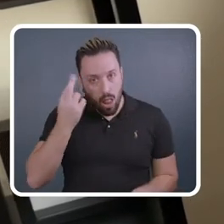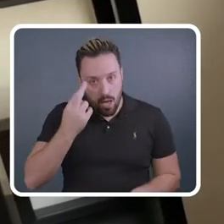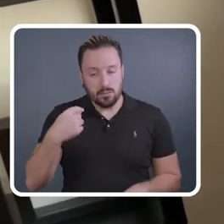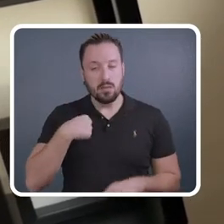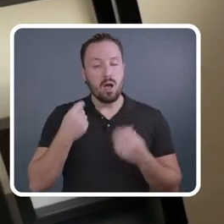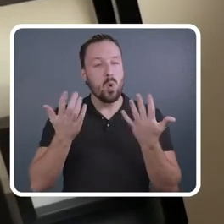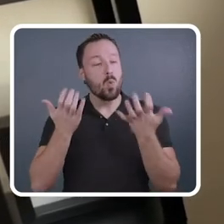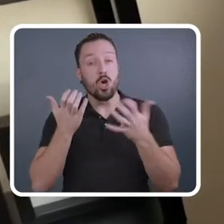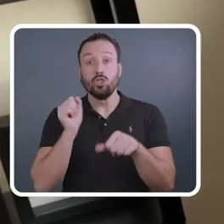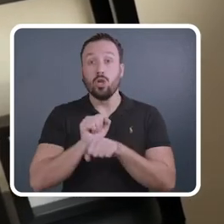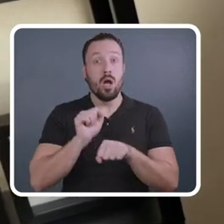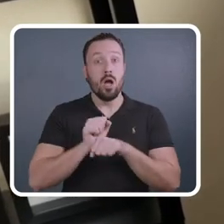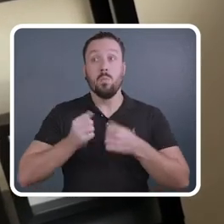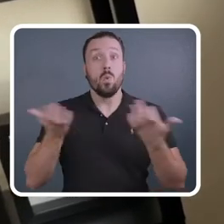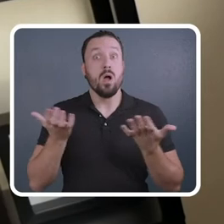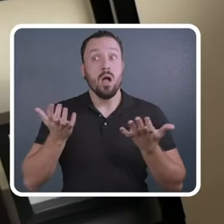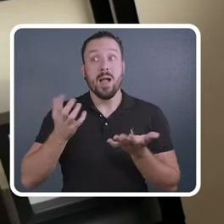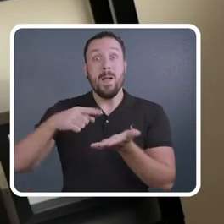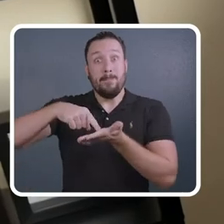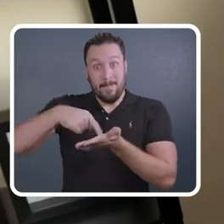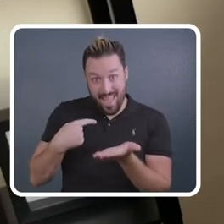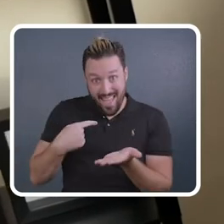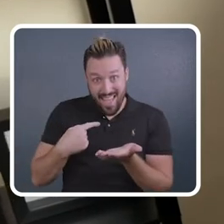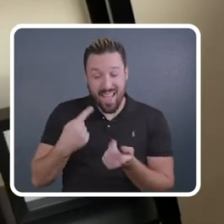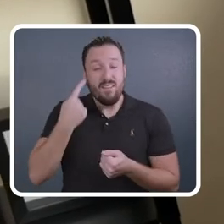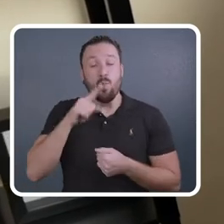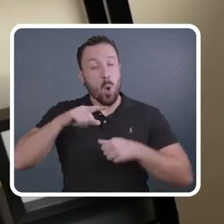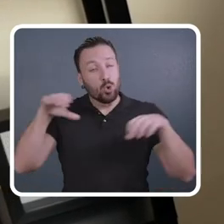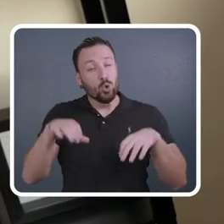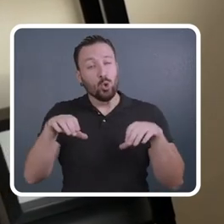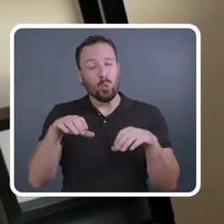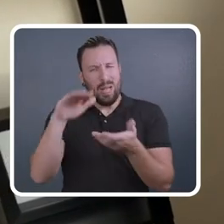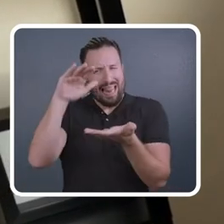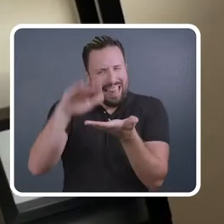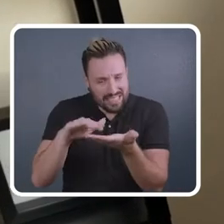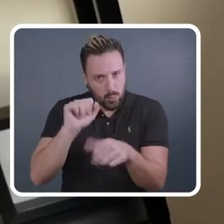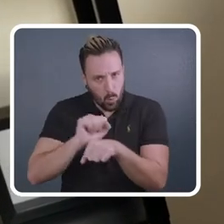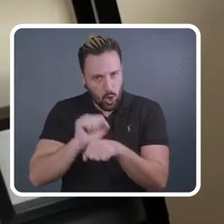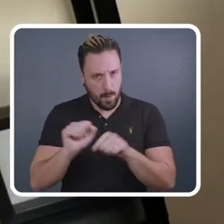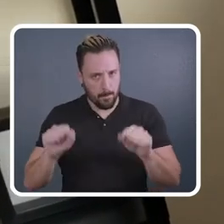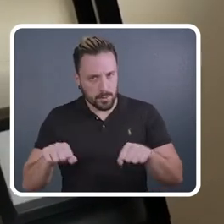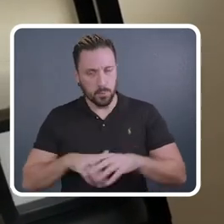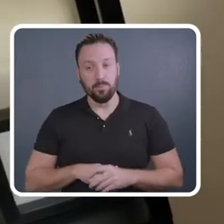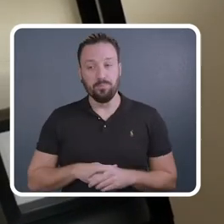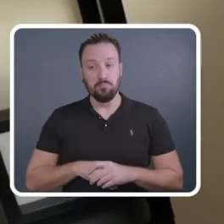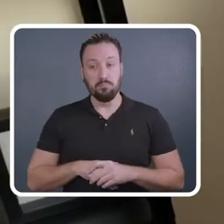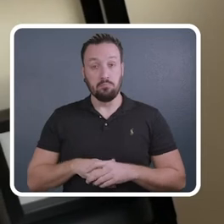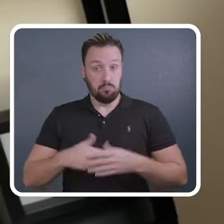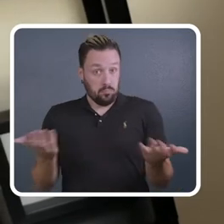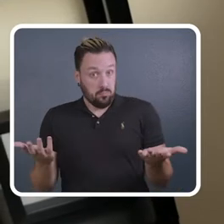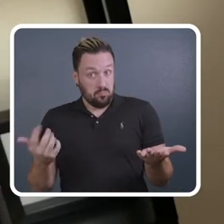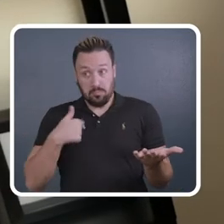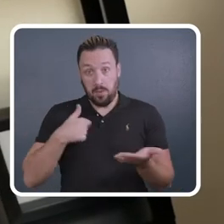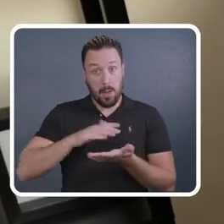I wanted a job that would pay me for doing the least amount of work possible. So